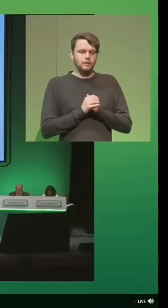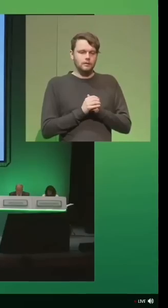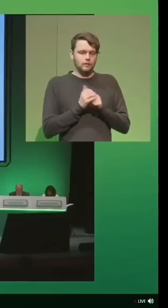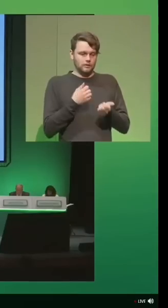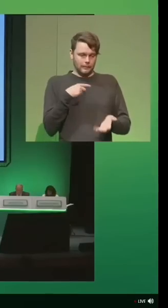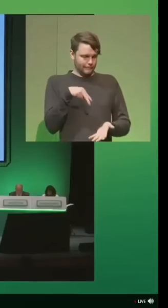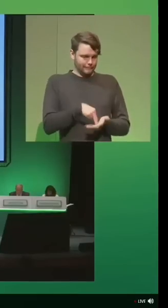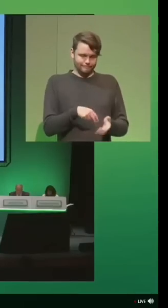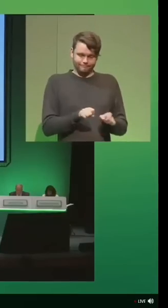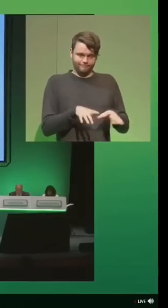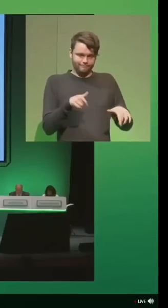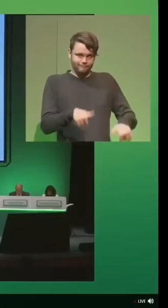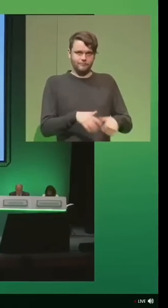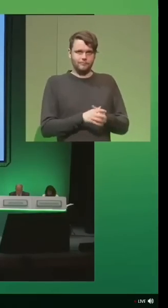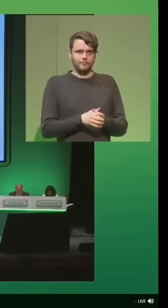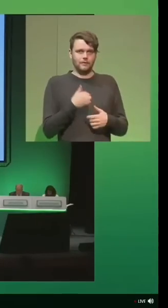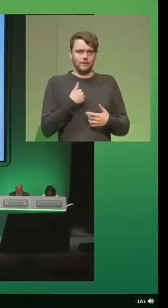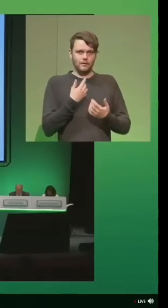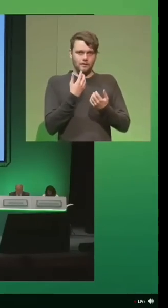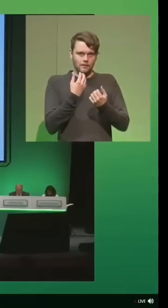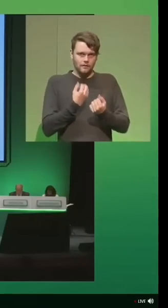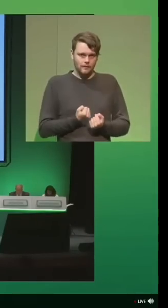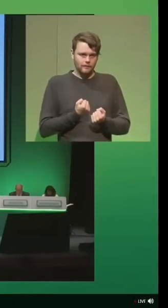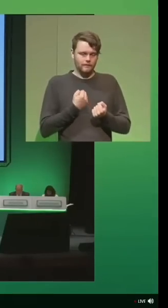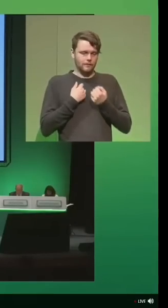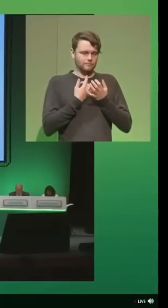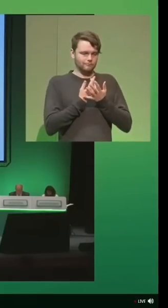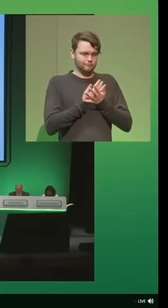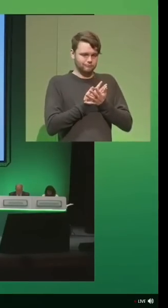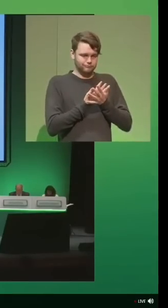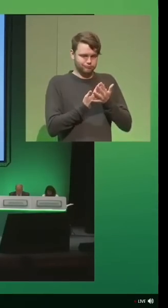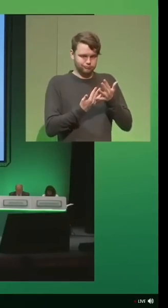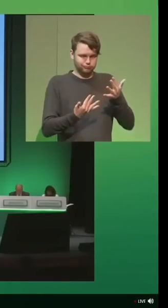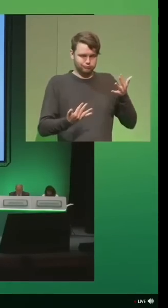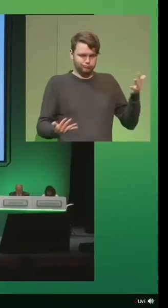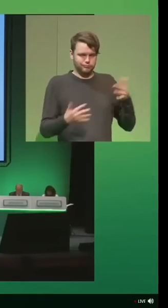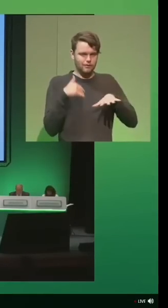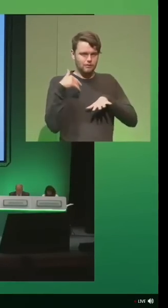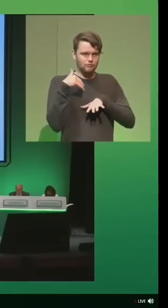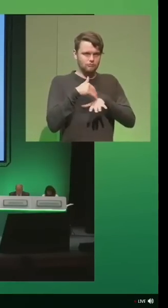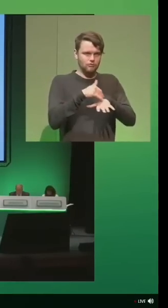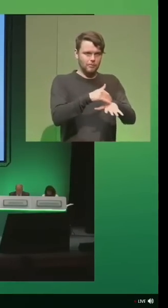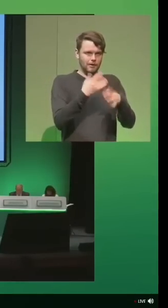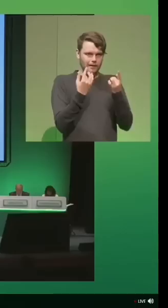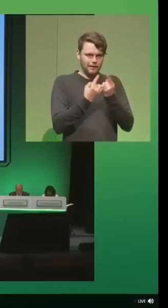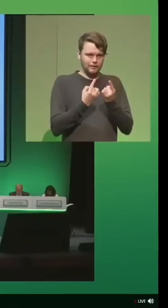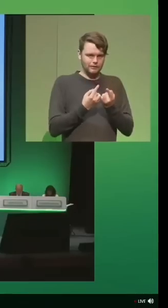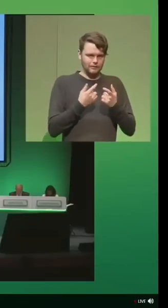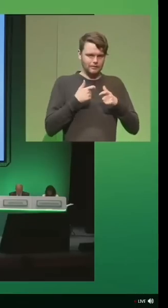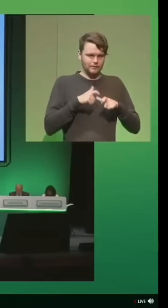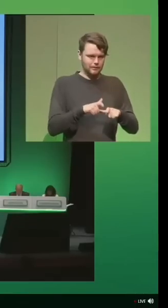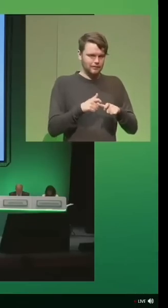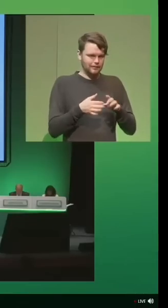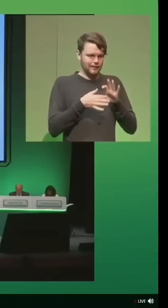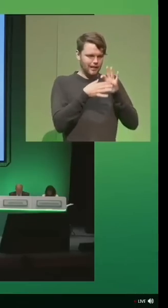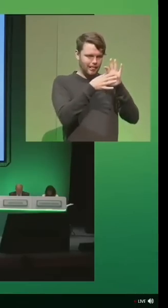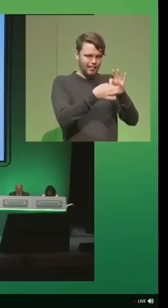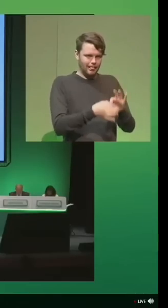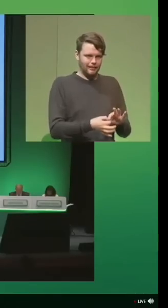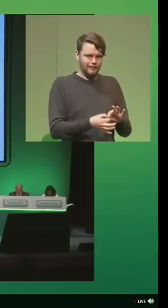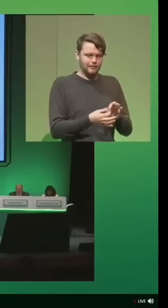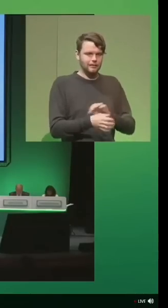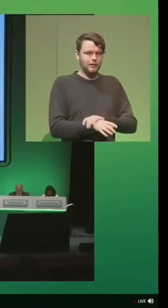good as I'm stood here, I have a plethora of criminal matters that are covered in a lot of the cases.